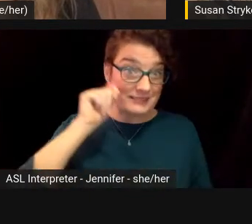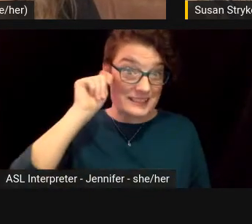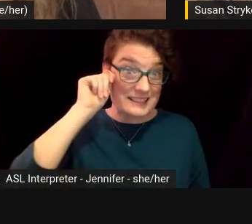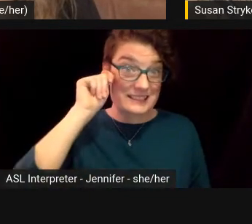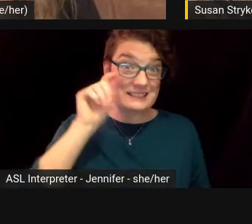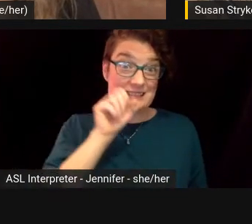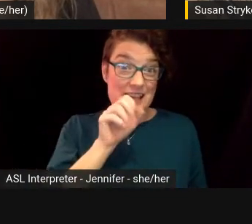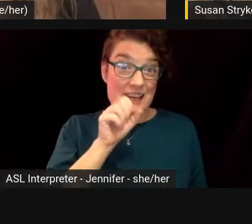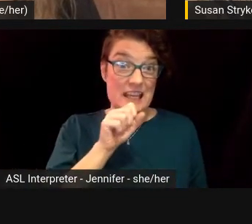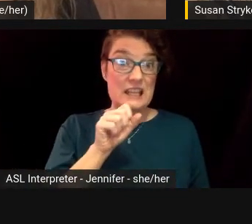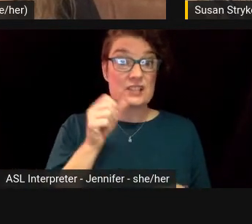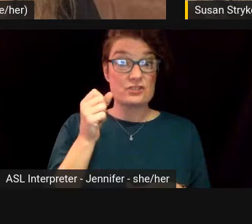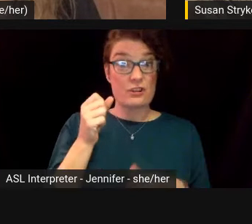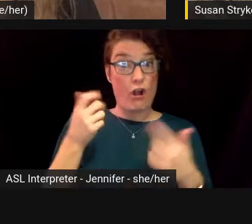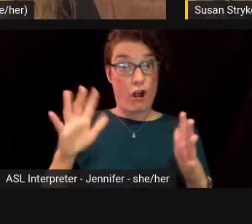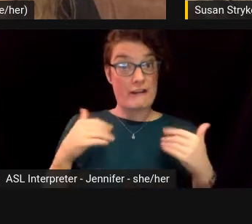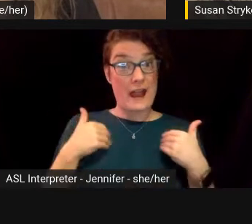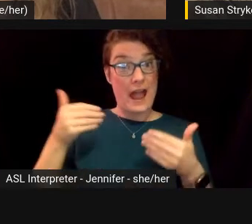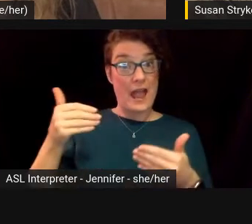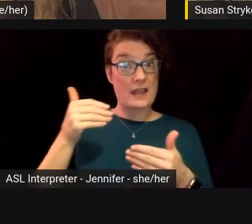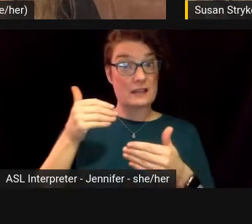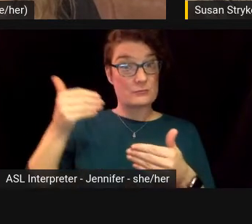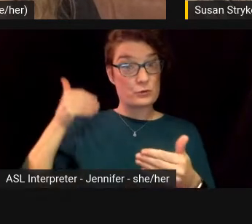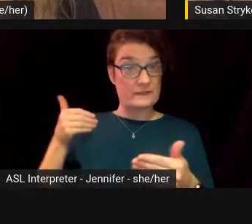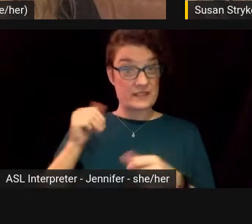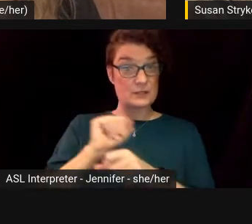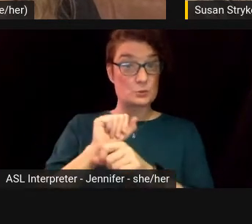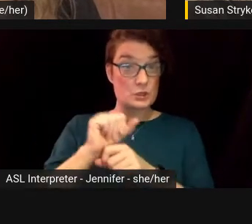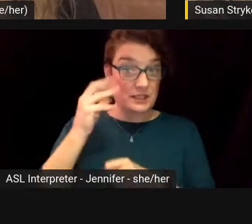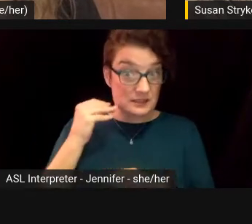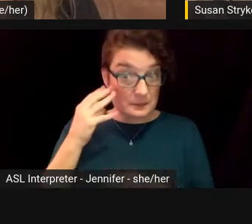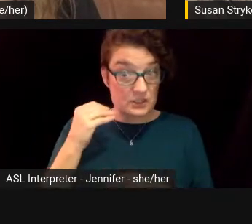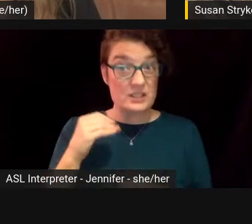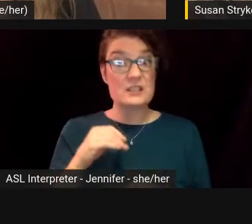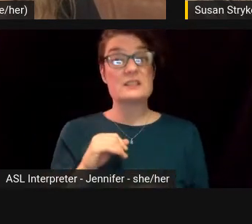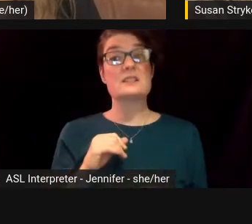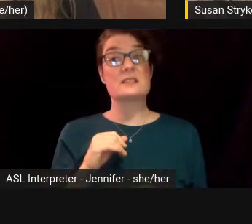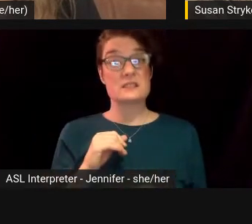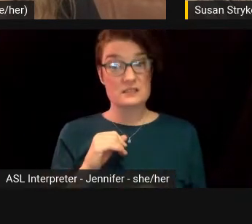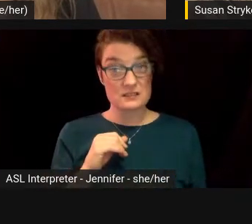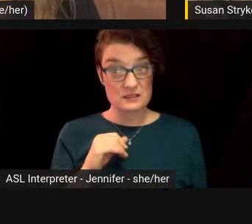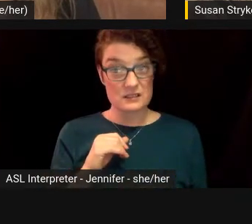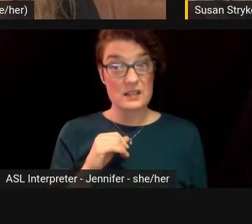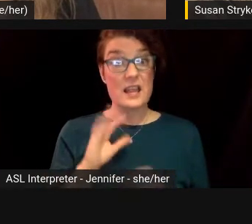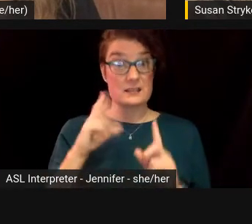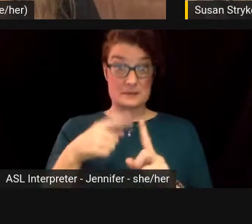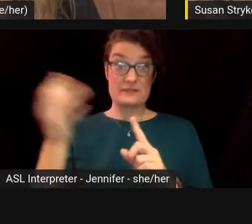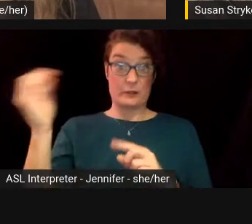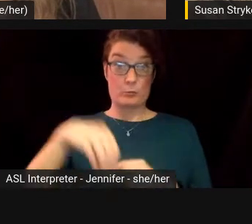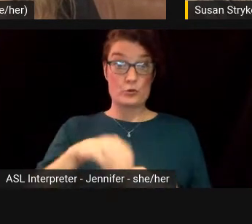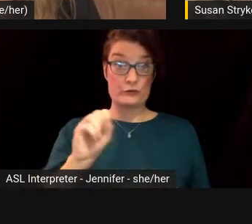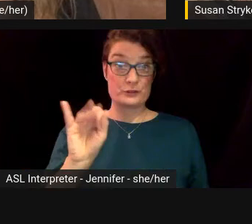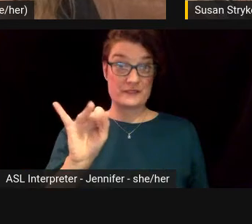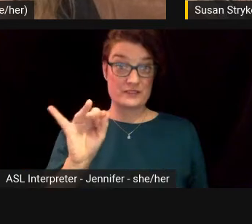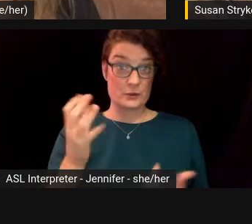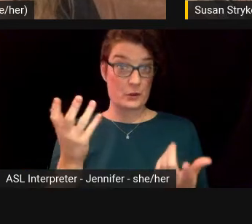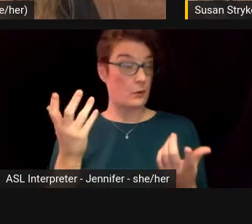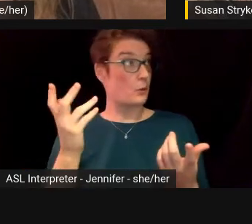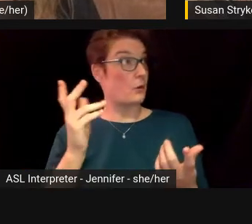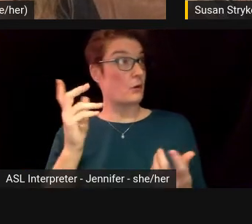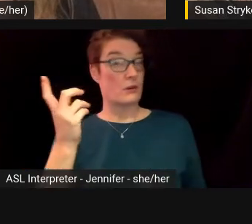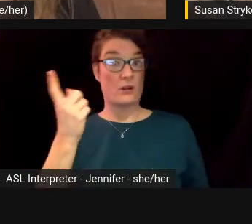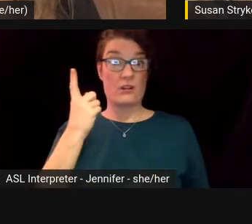having had previous work experience, um, and coming to, you know, specifically San Francisco, city that I was told